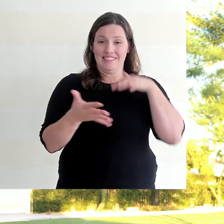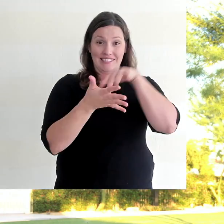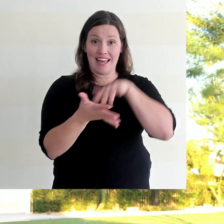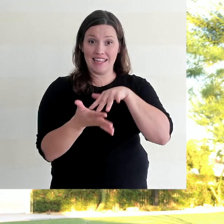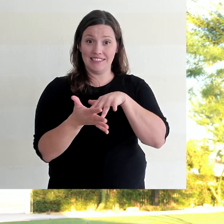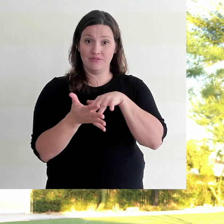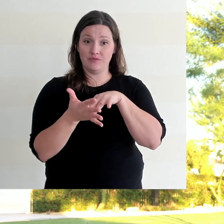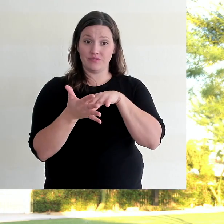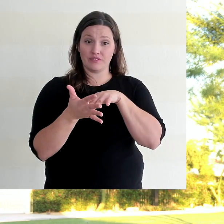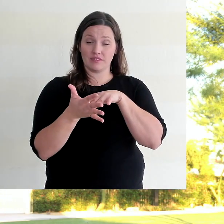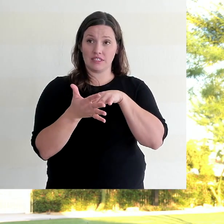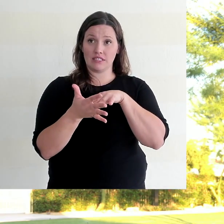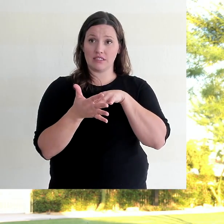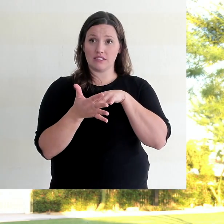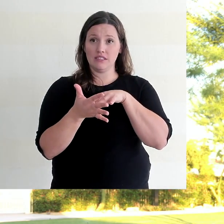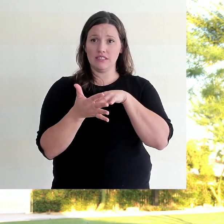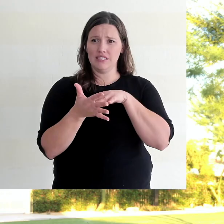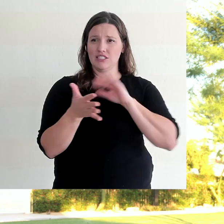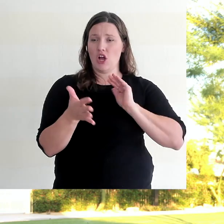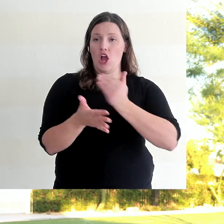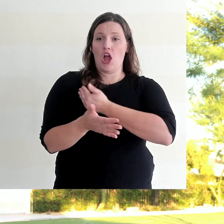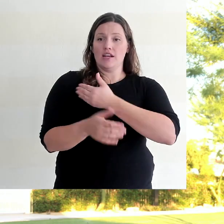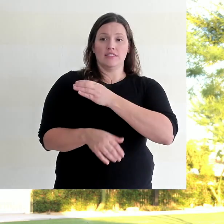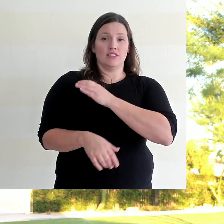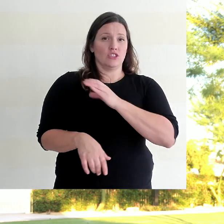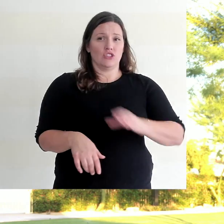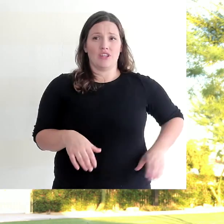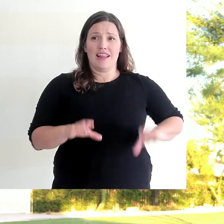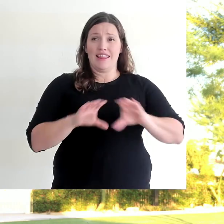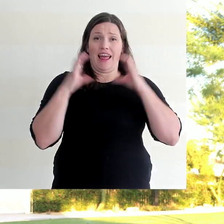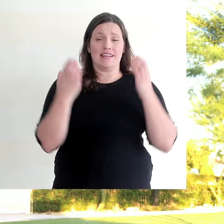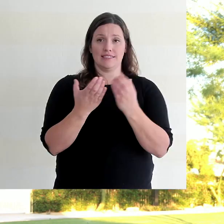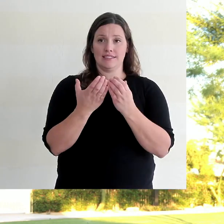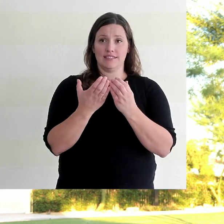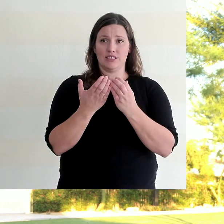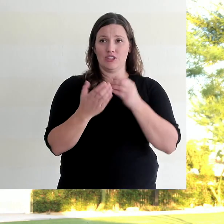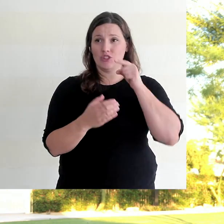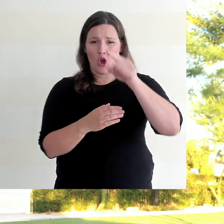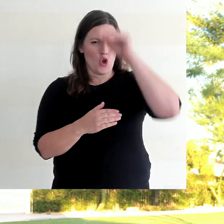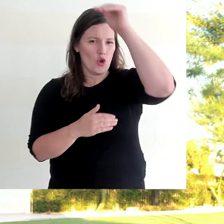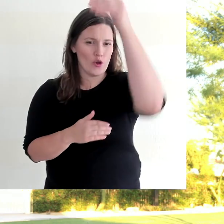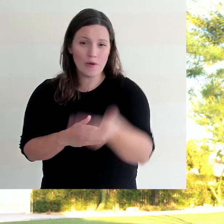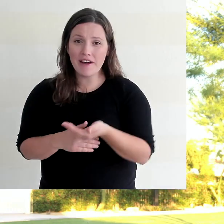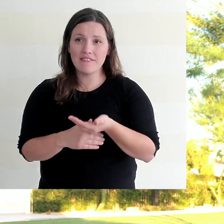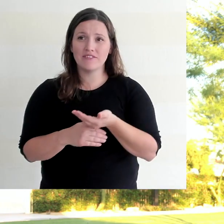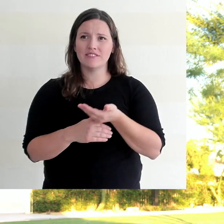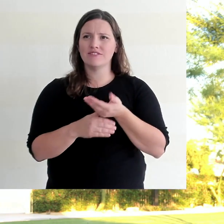be in our classes. You, of course, are welcome and invited to all of our classes. We want to grow as